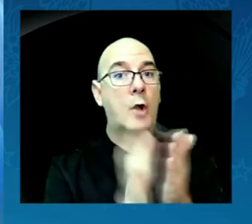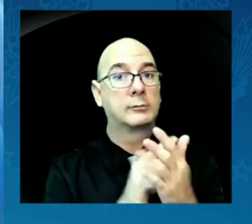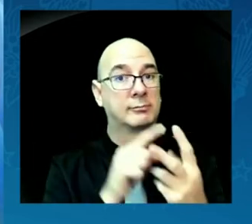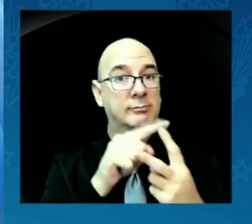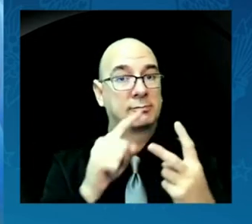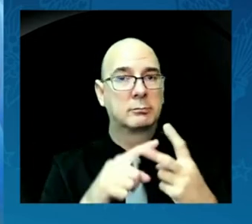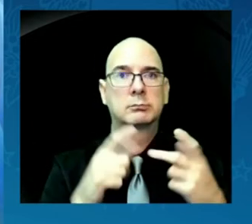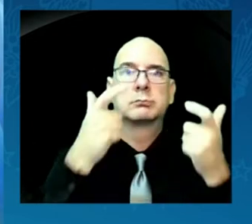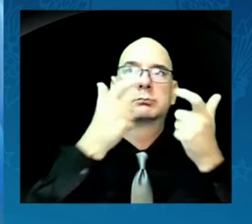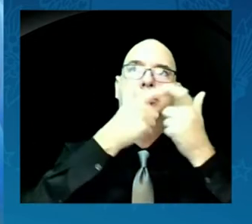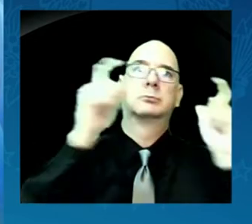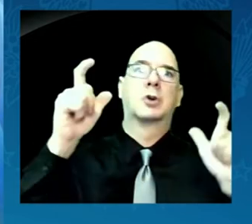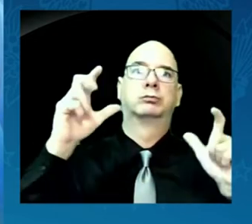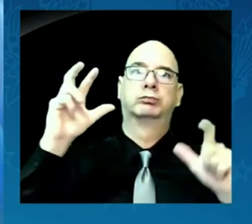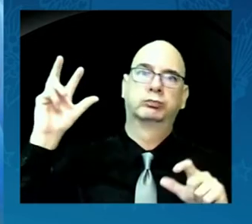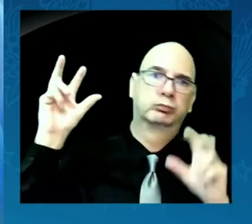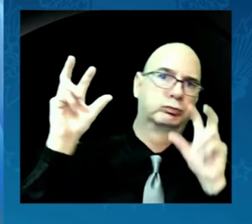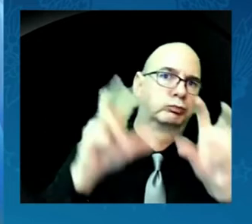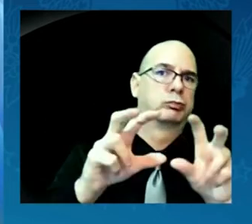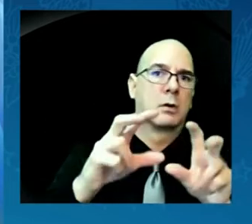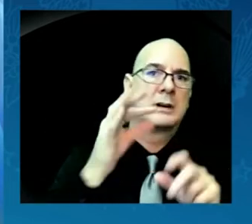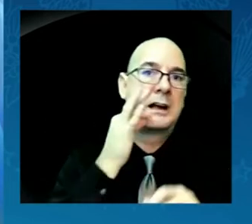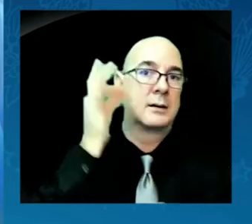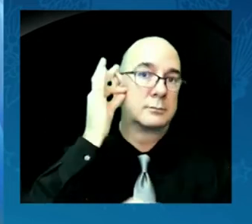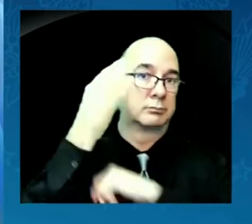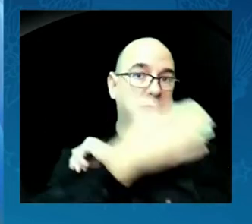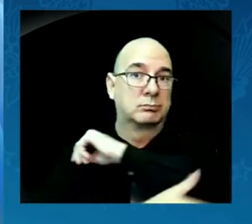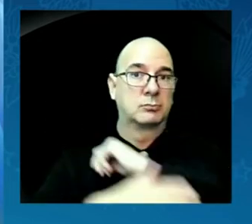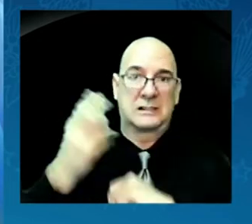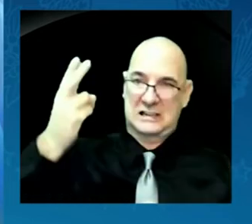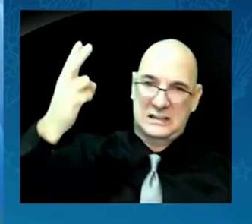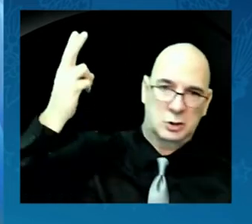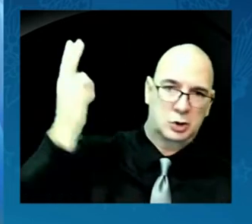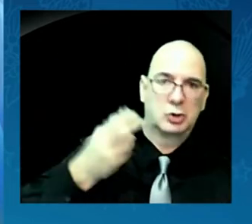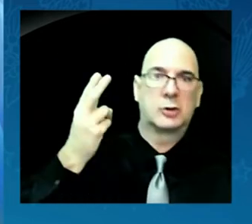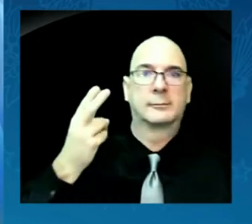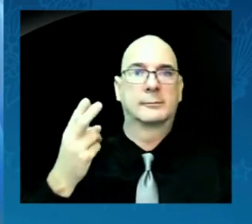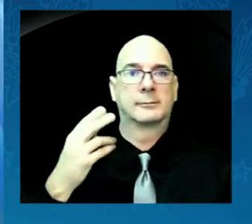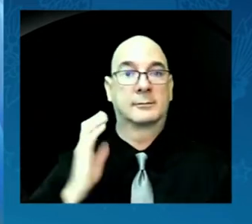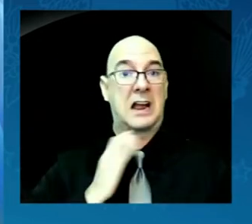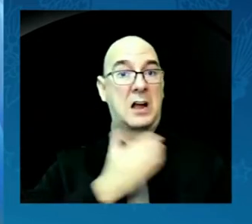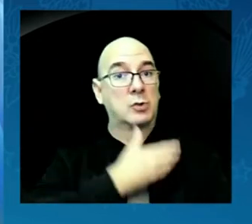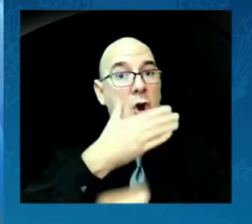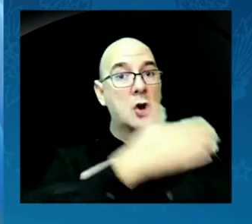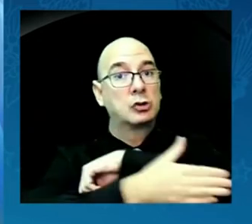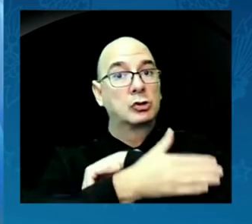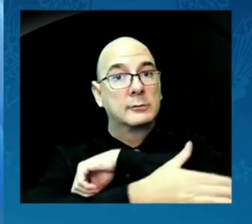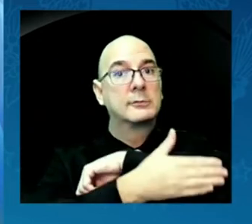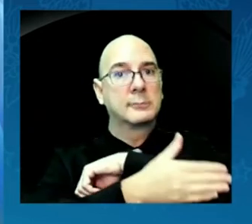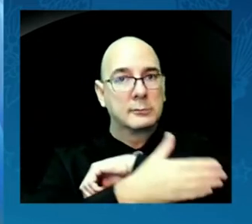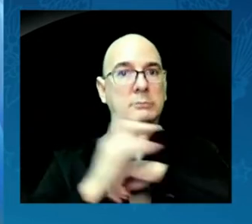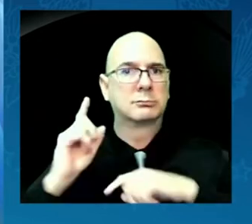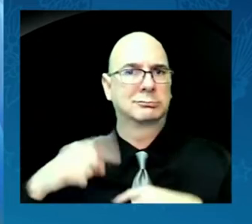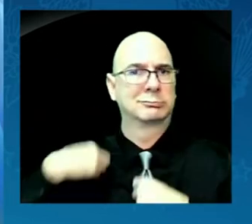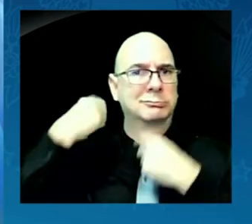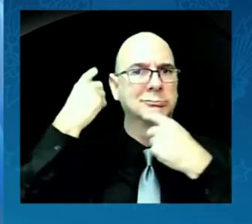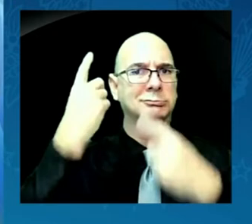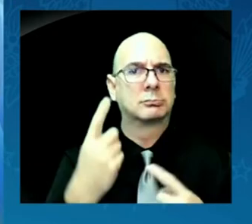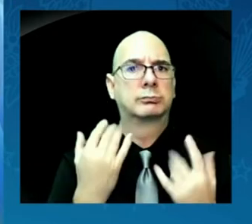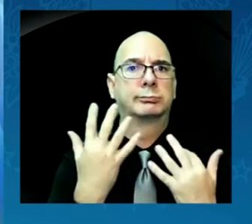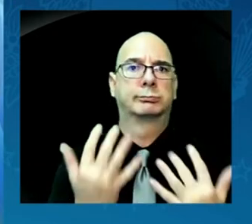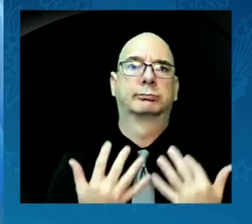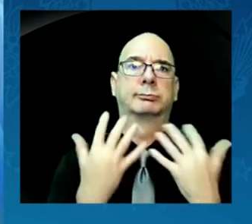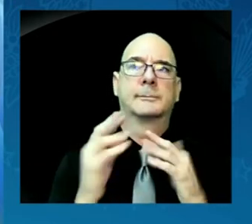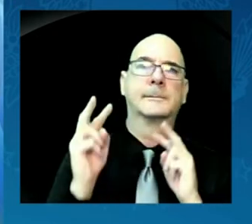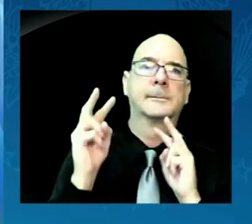in the history of our nation. It is long overdue. And it is indeed historic.